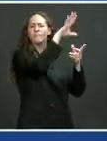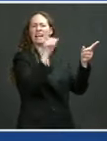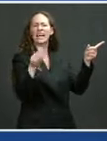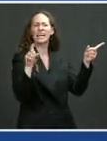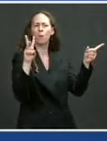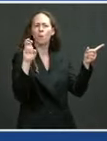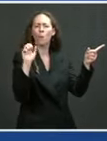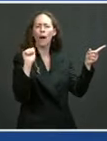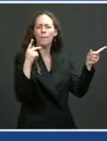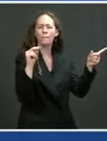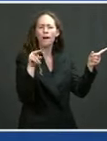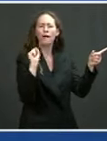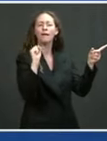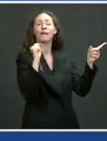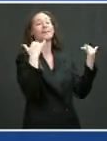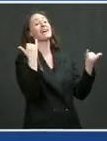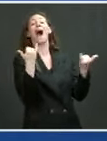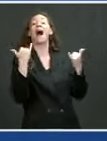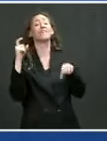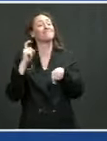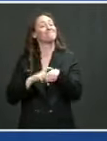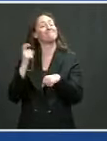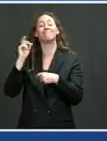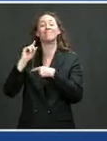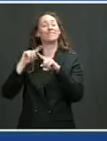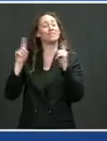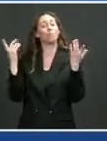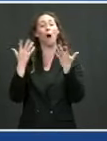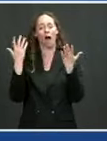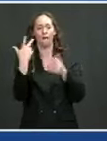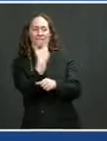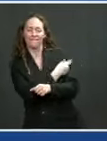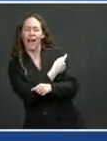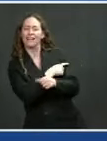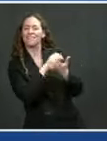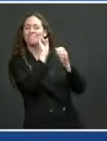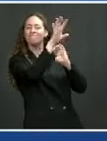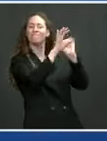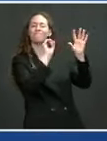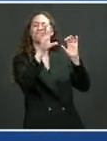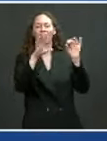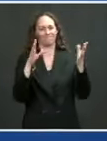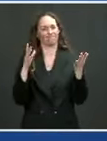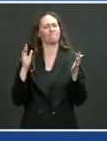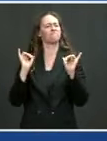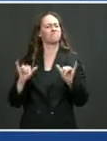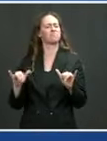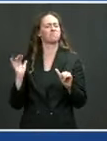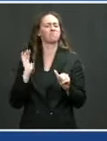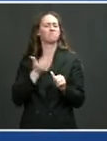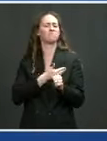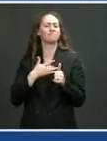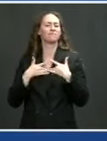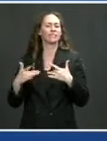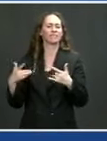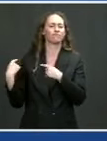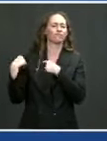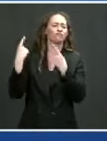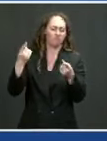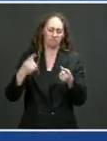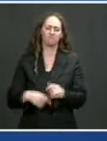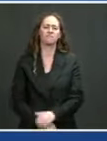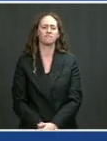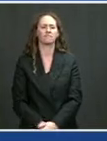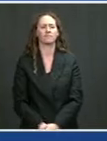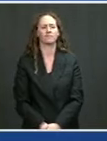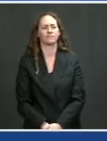We'll share these vaccines in the service of ending the pandemic everywhere. And we will not use our vaccines to secure favors from other